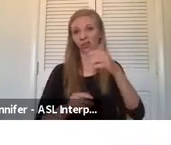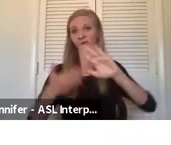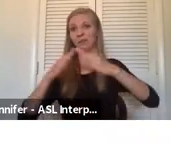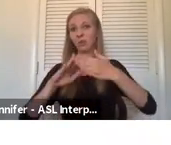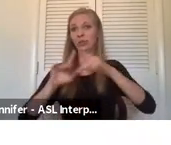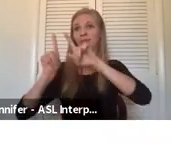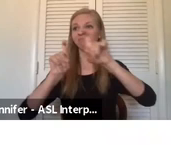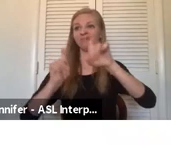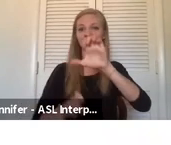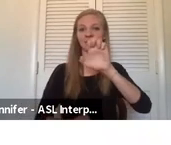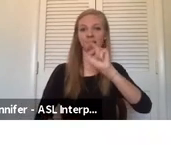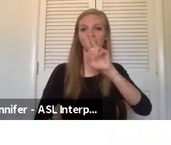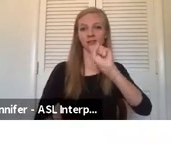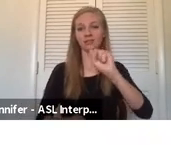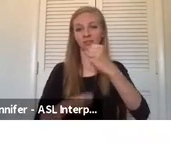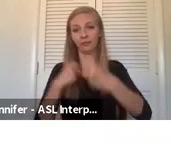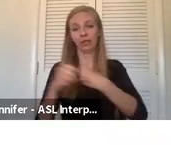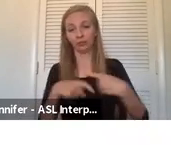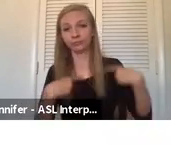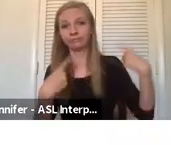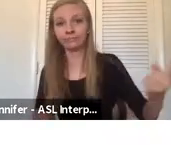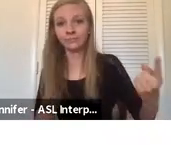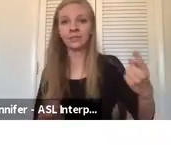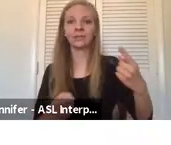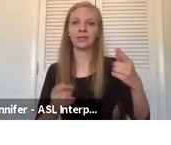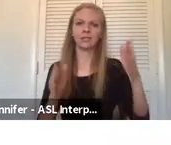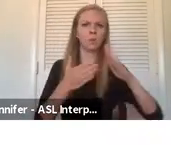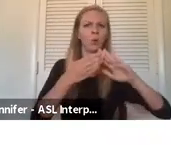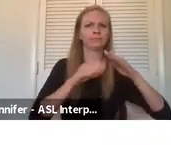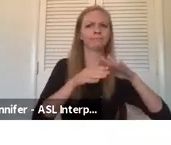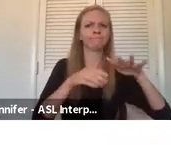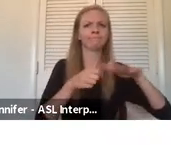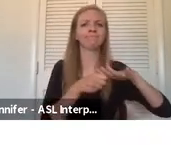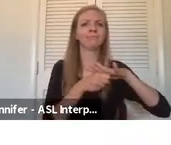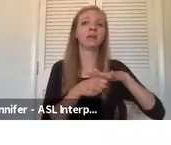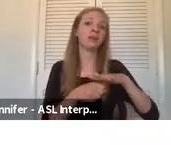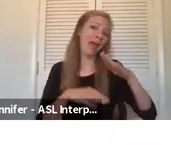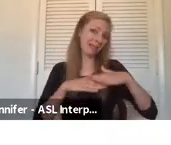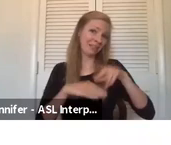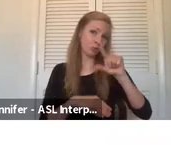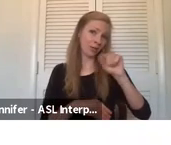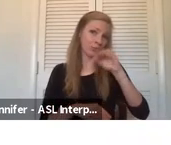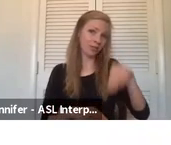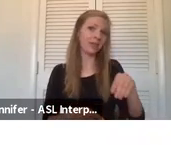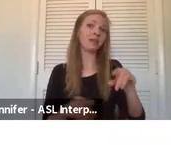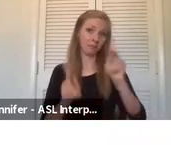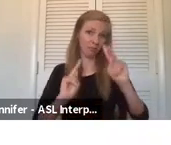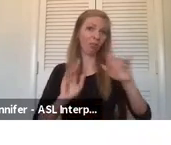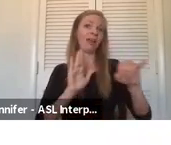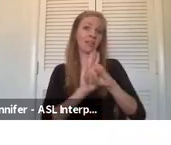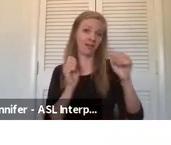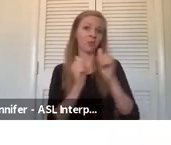that have taken place over the years in smaller regions, at least 20% of the people identify as somebody with disability.